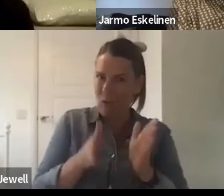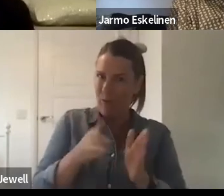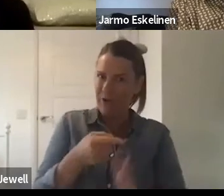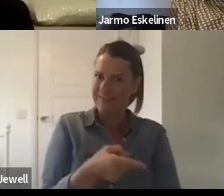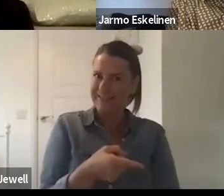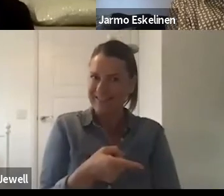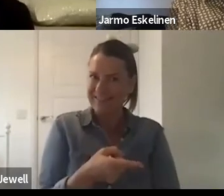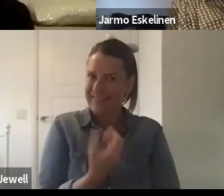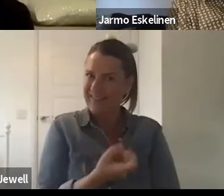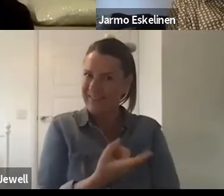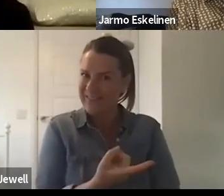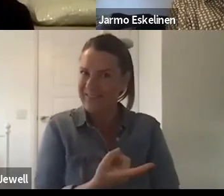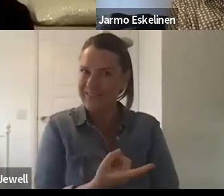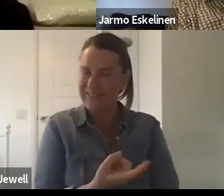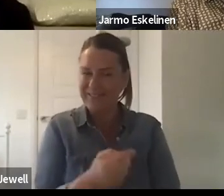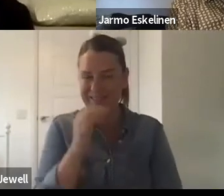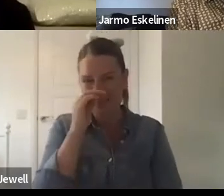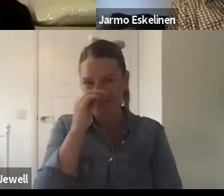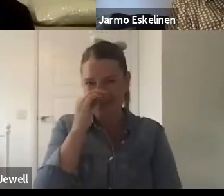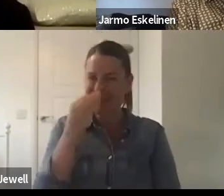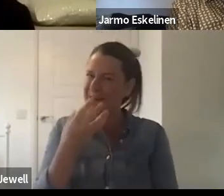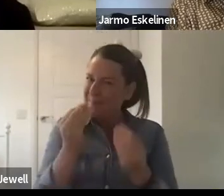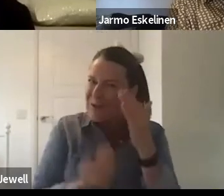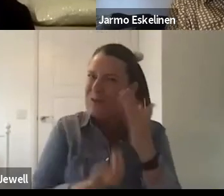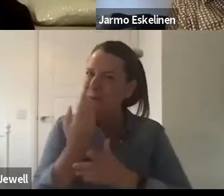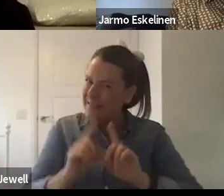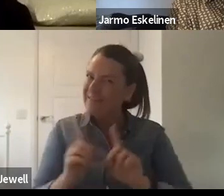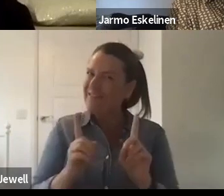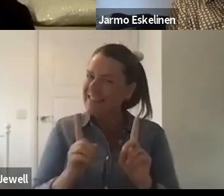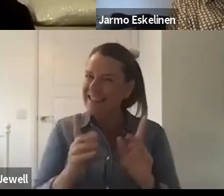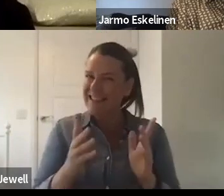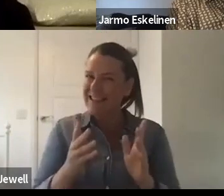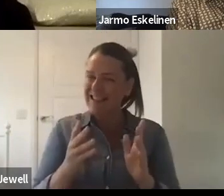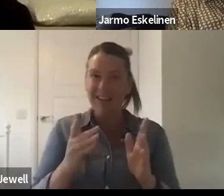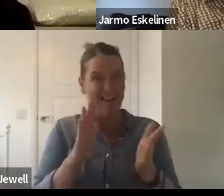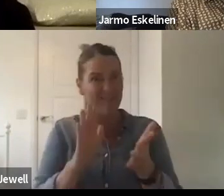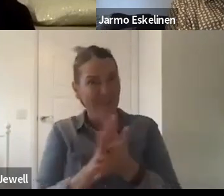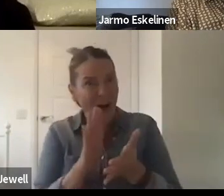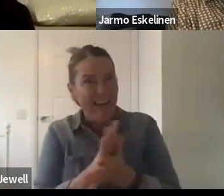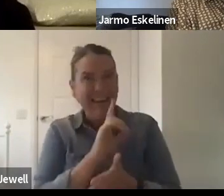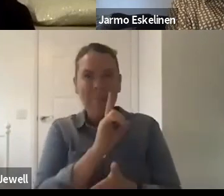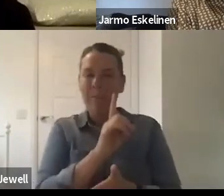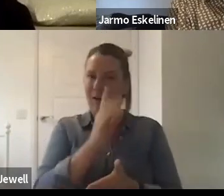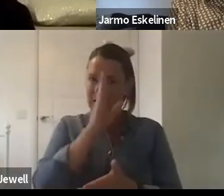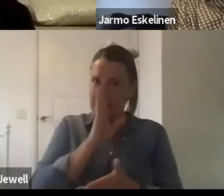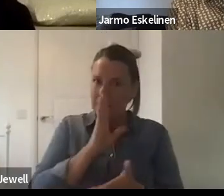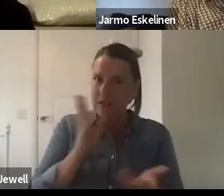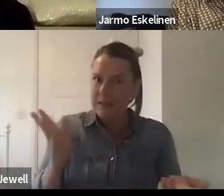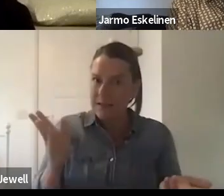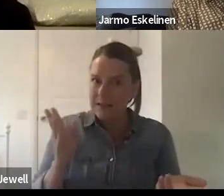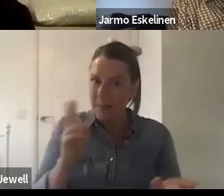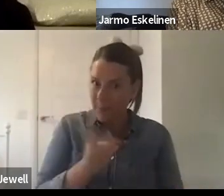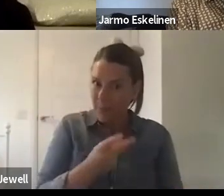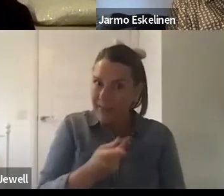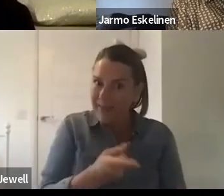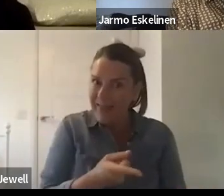nice, nice, nice, nice take, fun, fun, fun take on a serious topic. And, but potentially, I